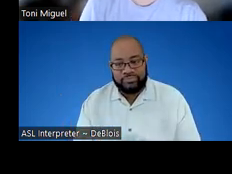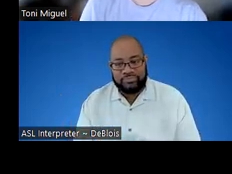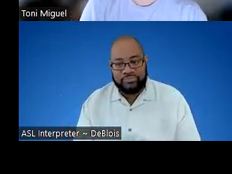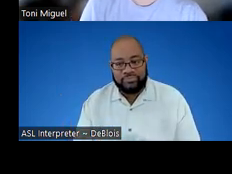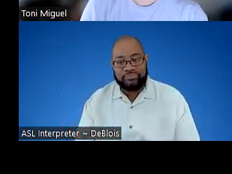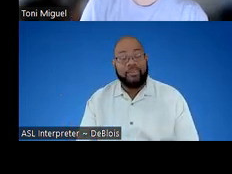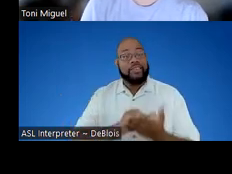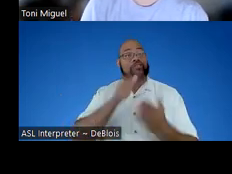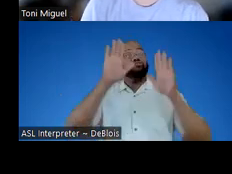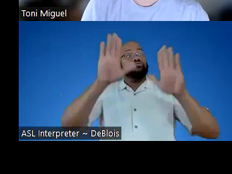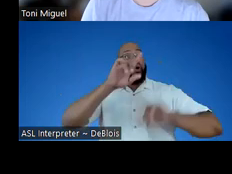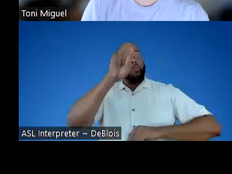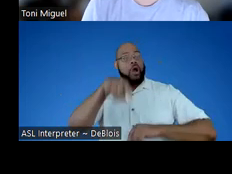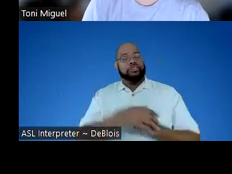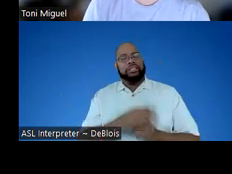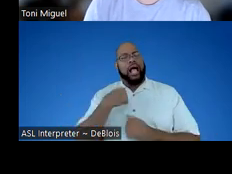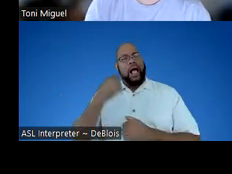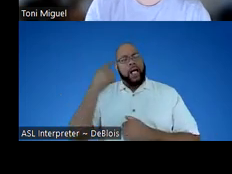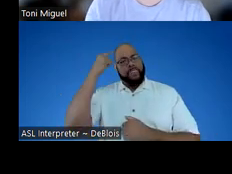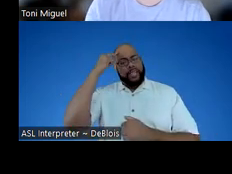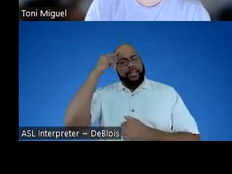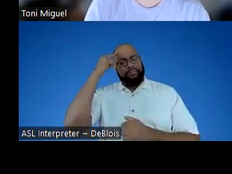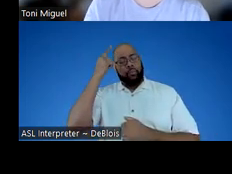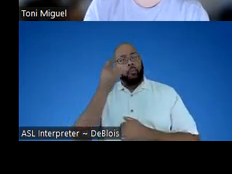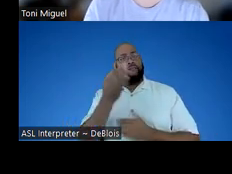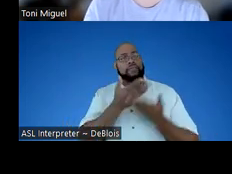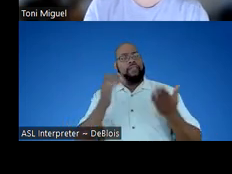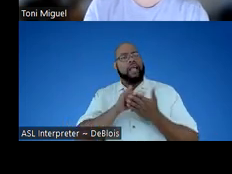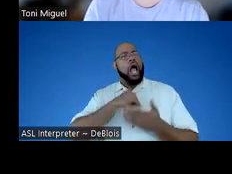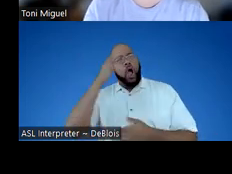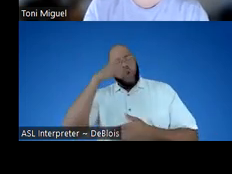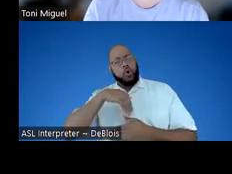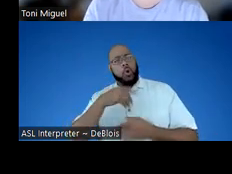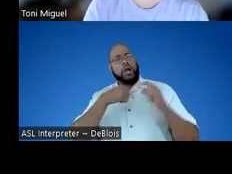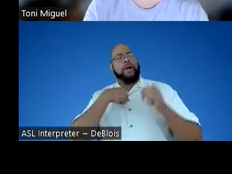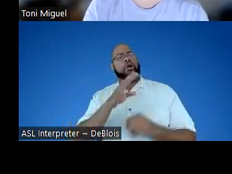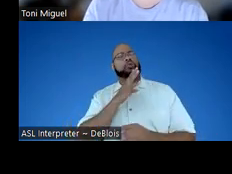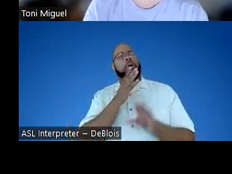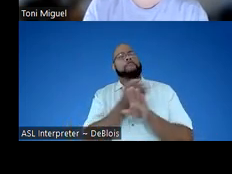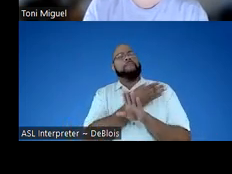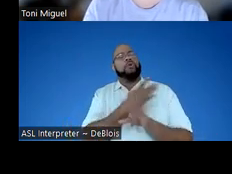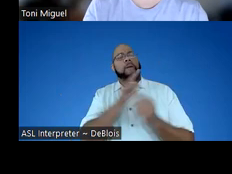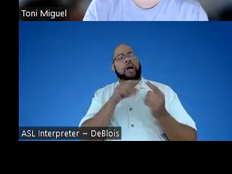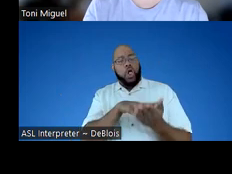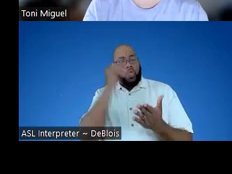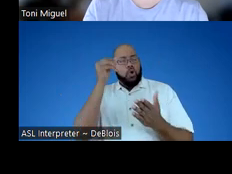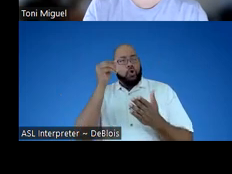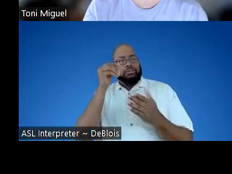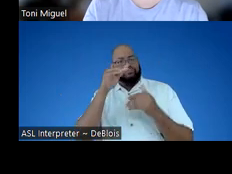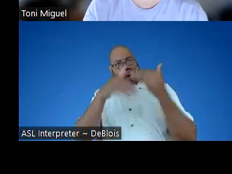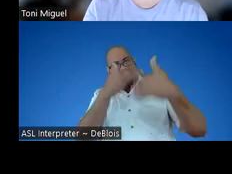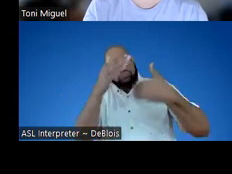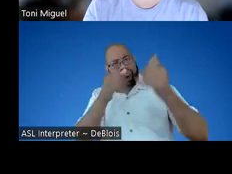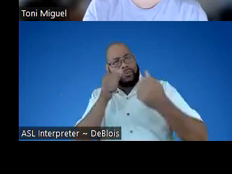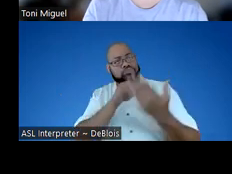Yeah, that's a great question, and I think, well, one of the things that I know that is coming, I talked early on about the learning trajectories approach,